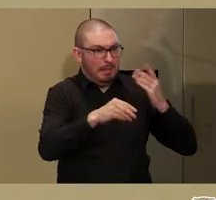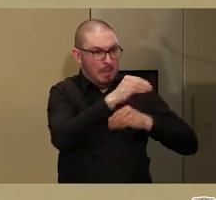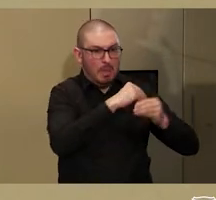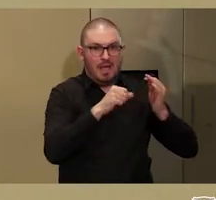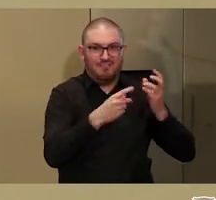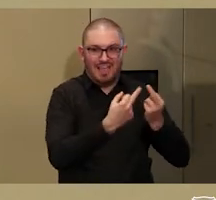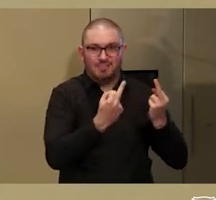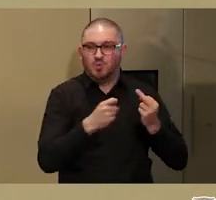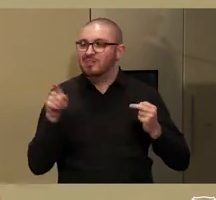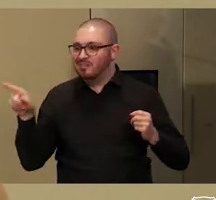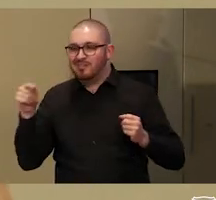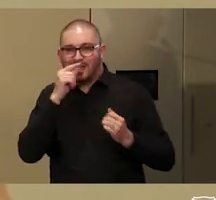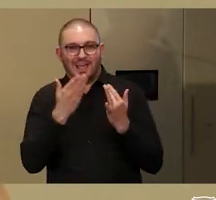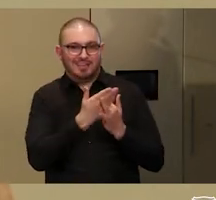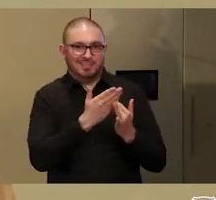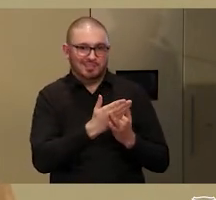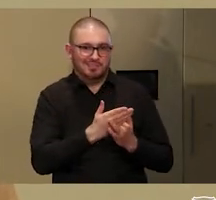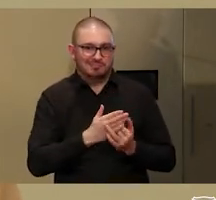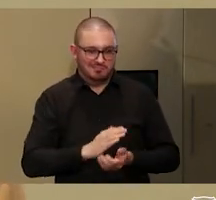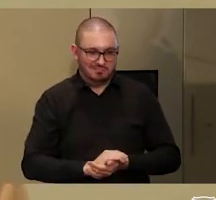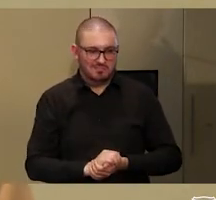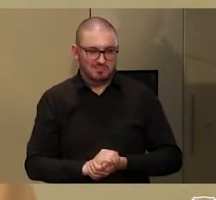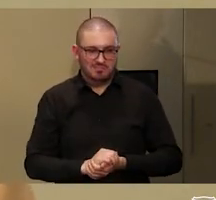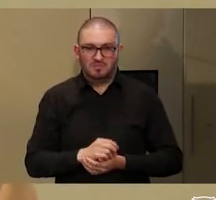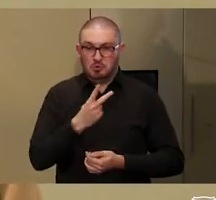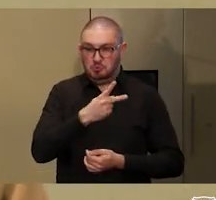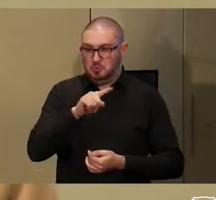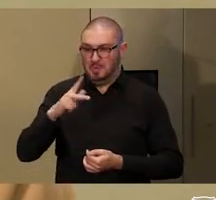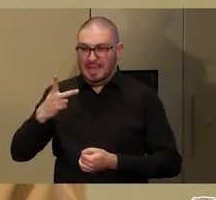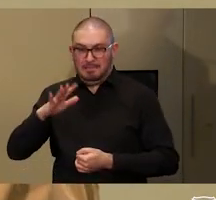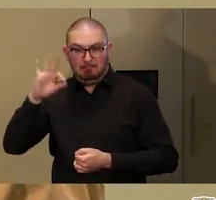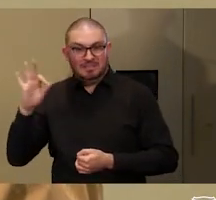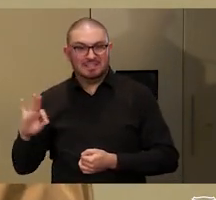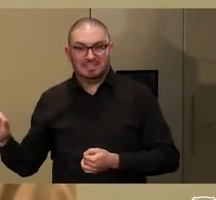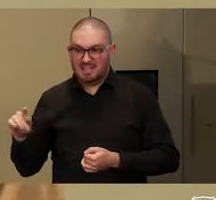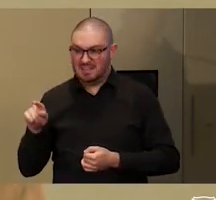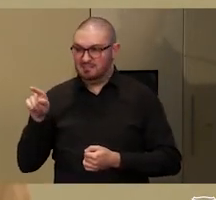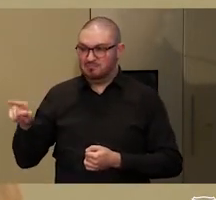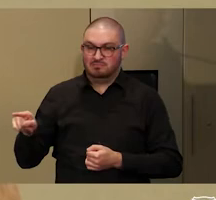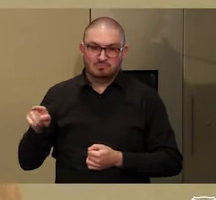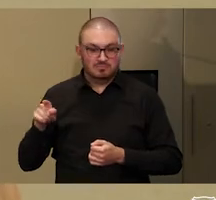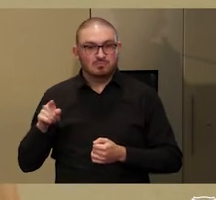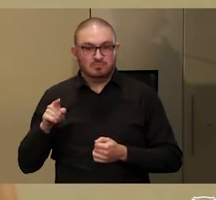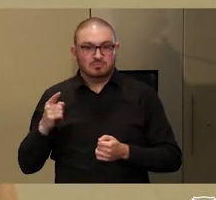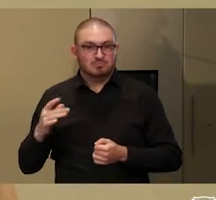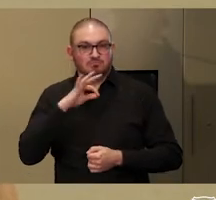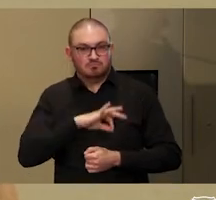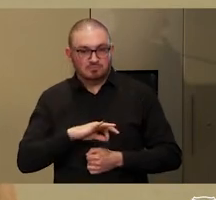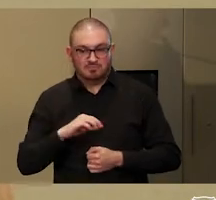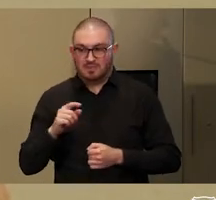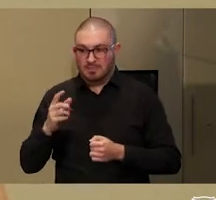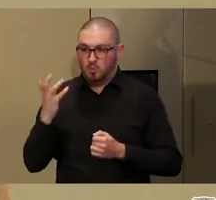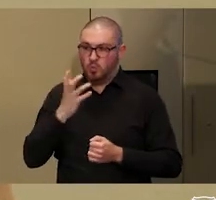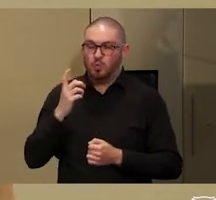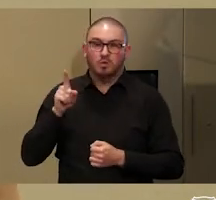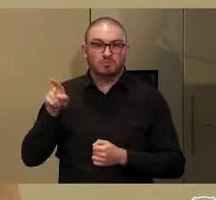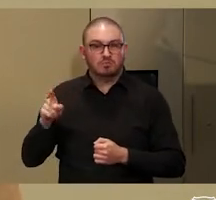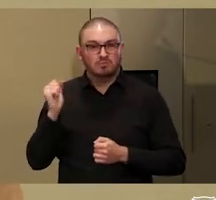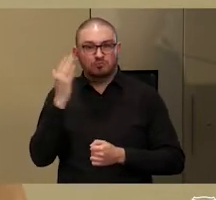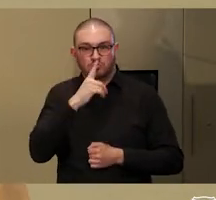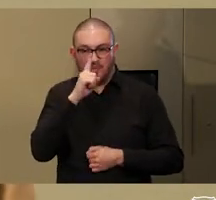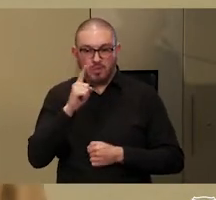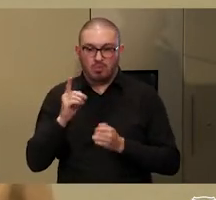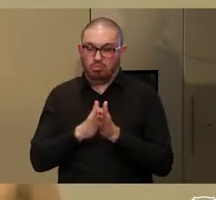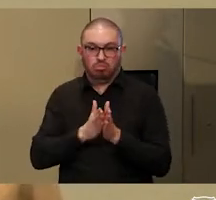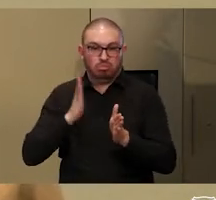estimated at somewhere between 2% and 8%, which speaks to the economic disadvantage referred to by